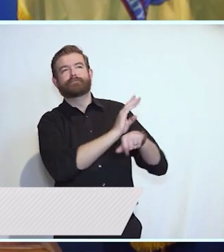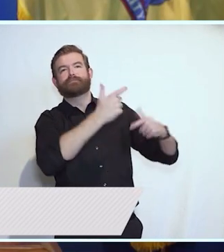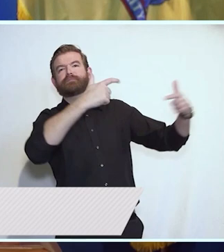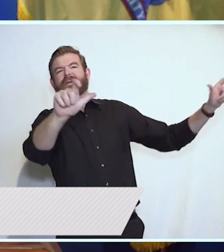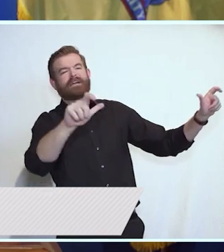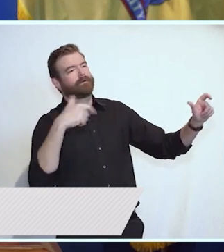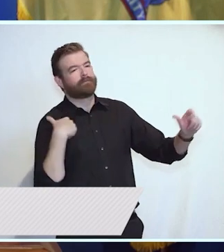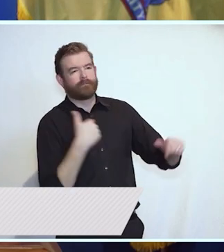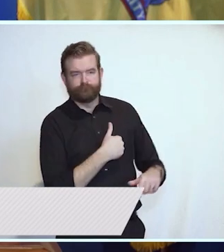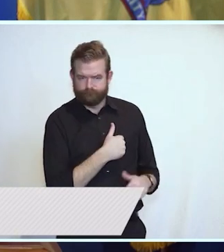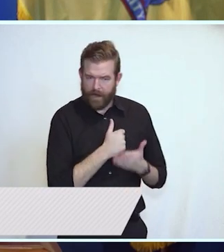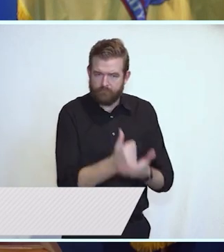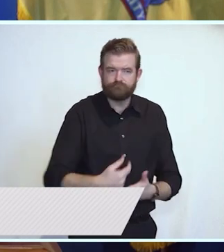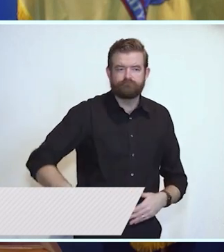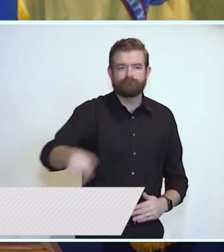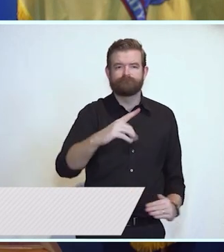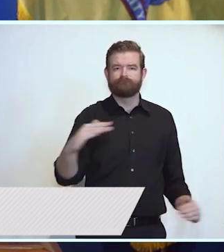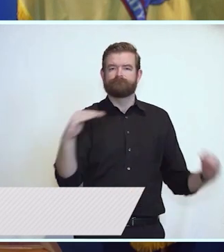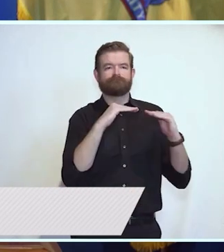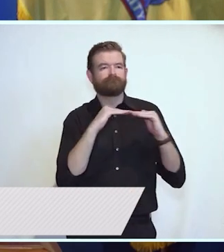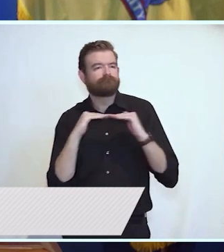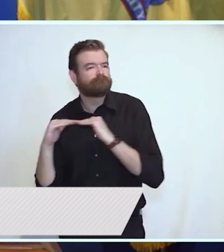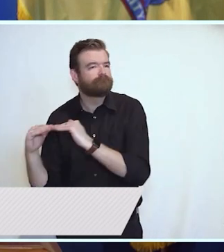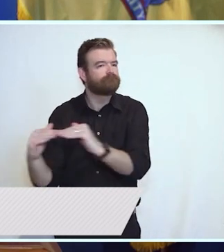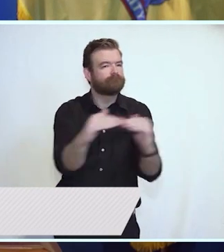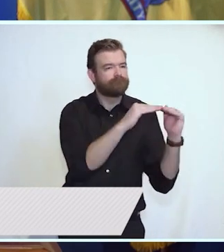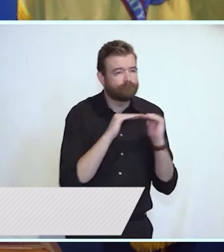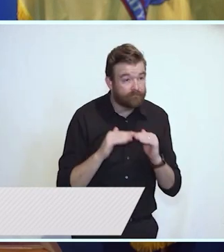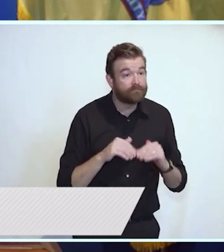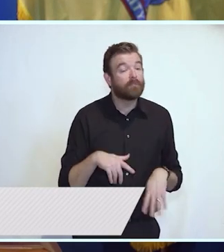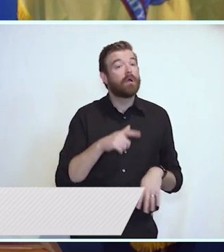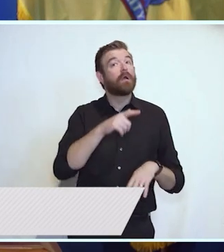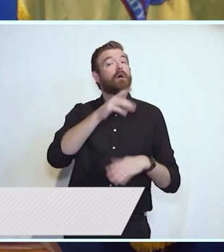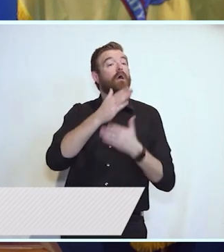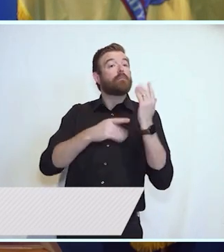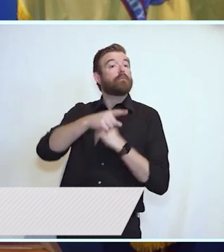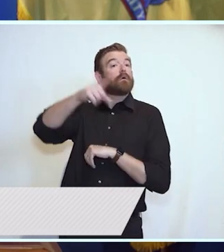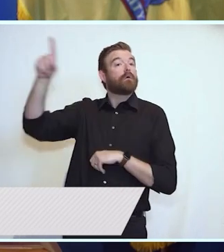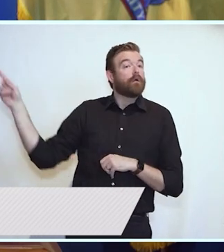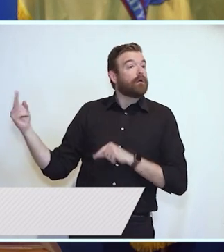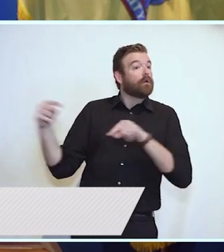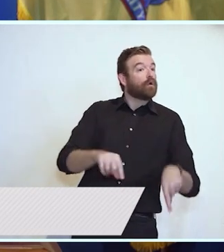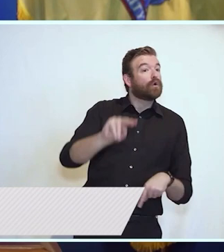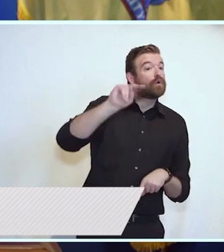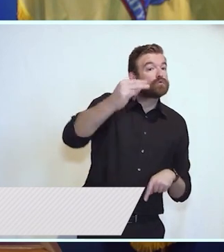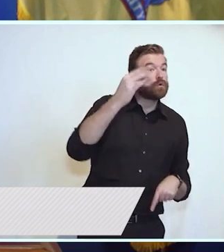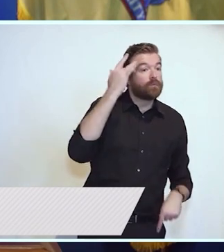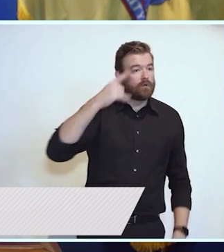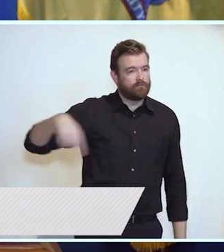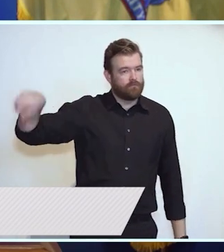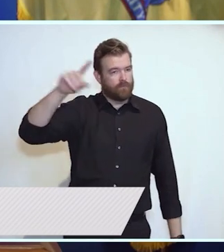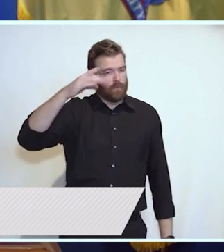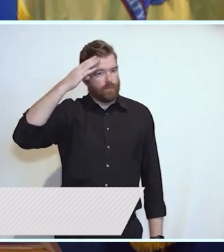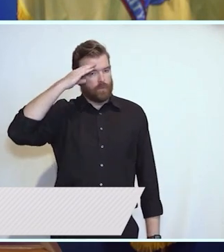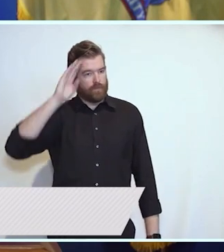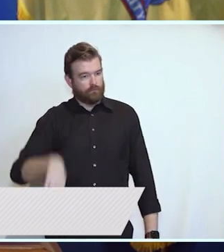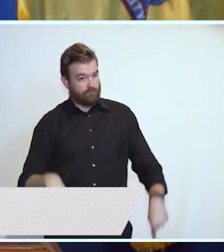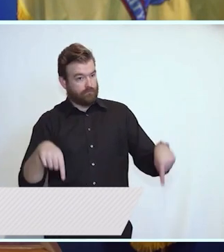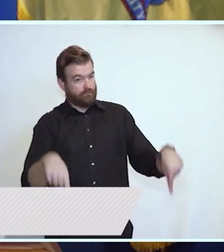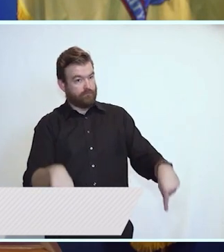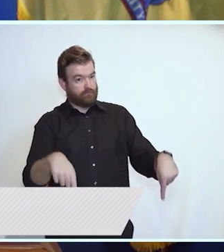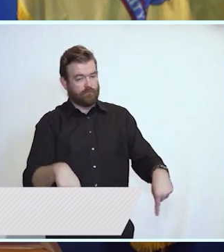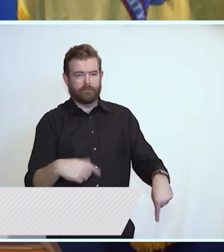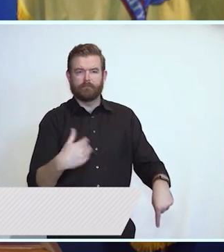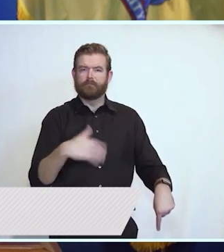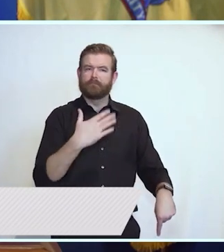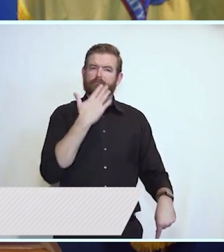is where they will find the best trained workforce in the most advantageous location with the best public schools in America for their